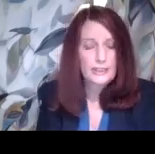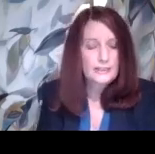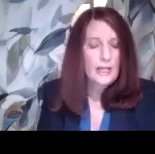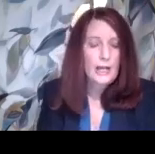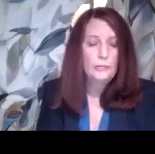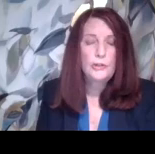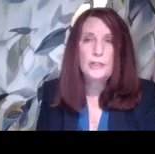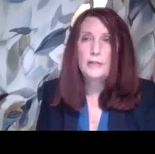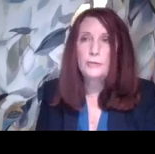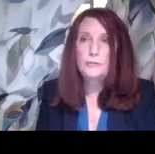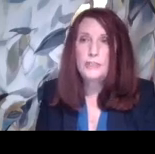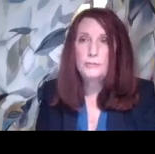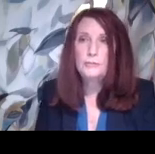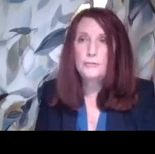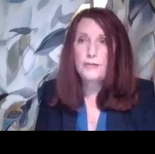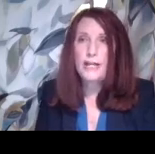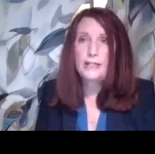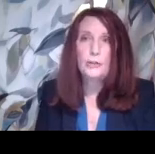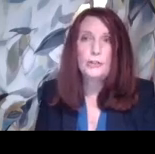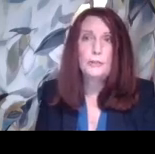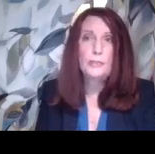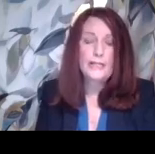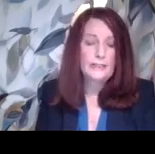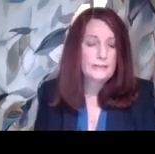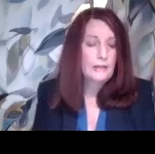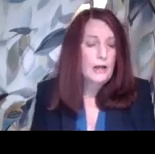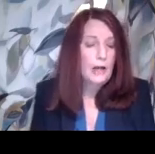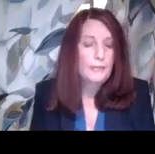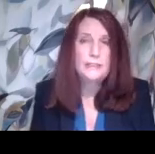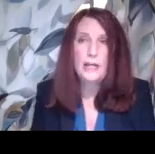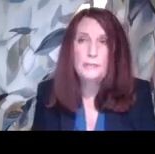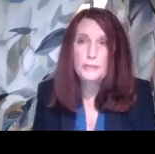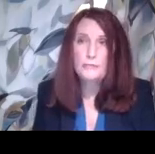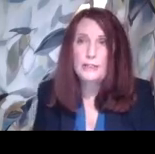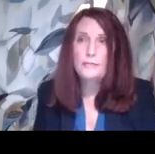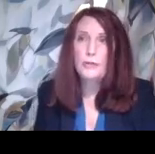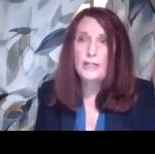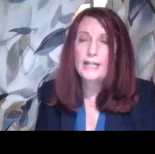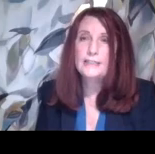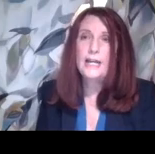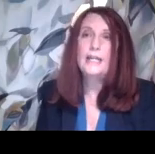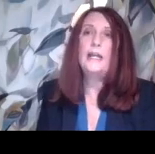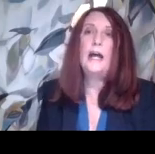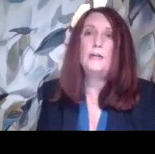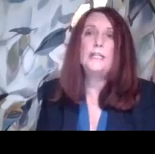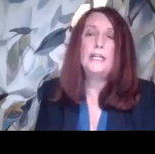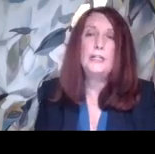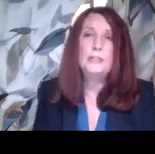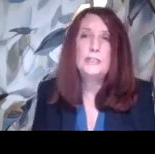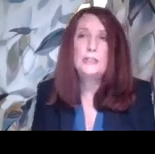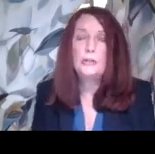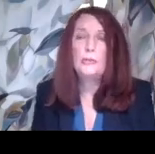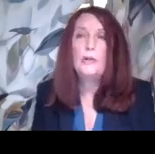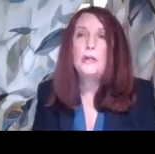agencies. And we're going to give you tips for filing good complaints. And types of relief you can ask that outside